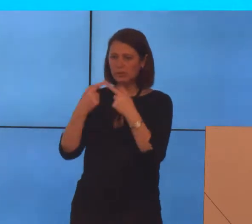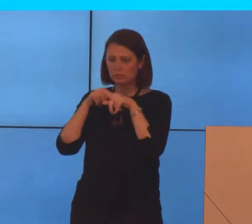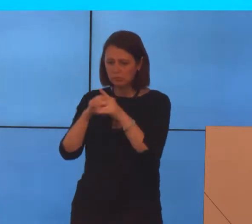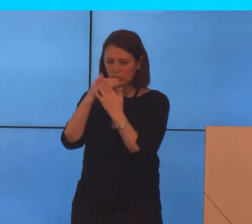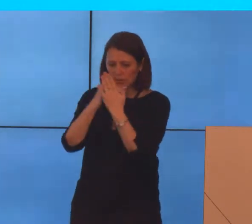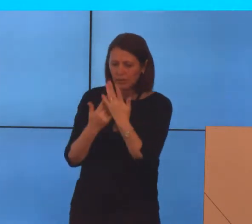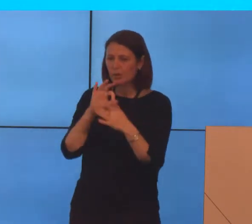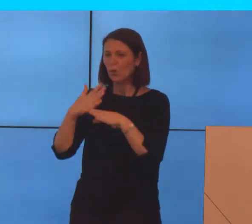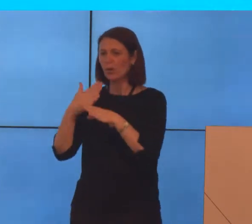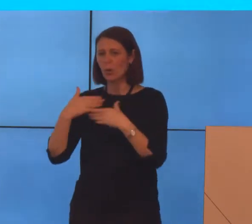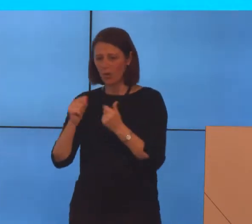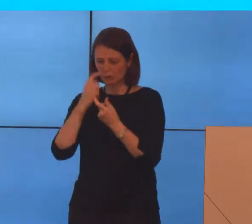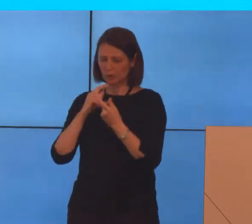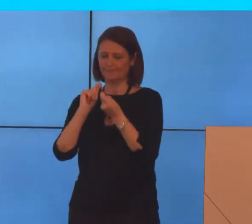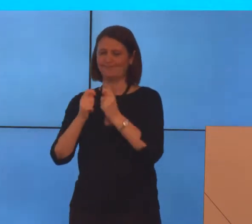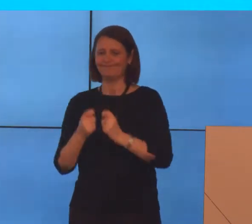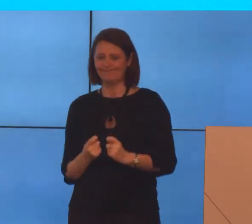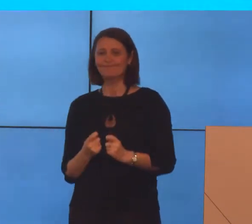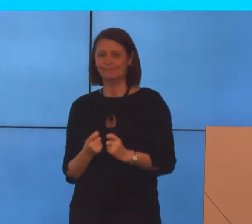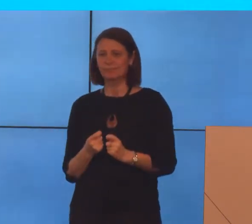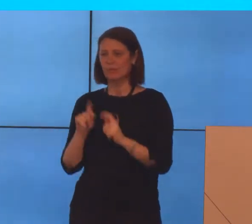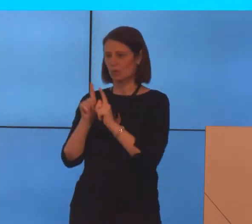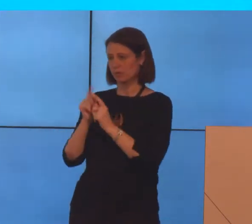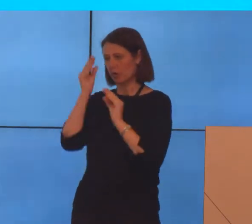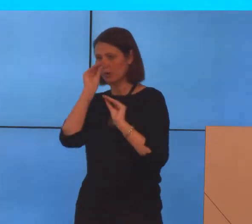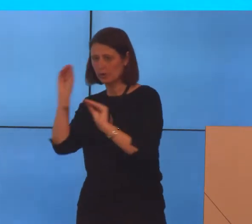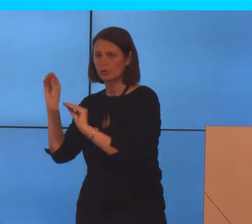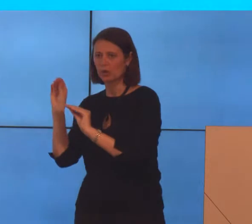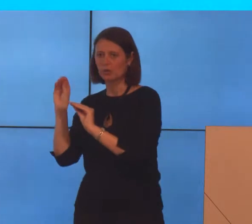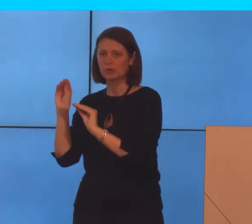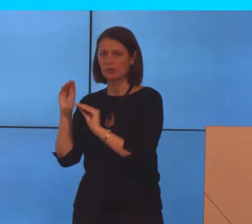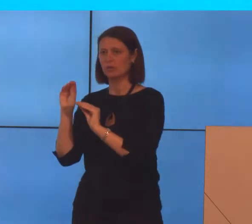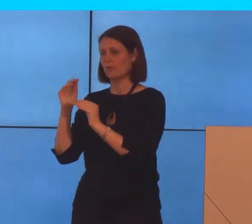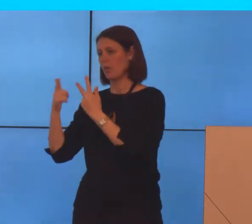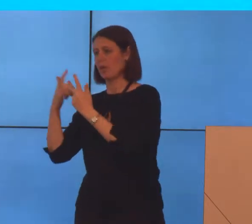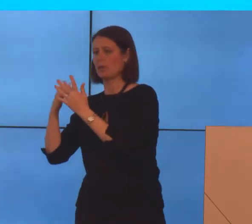working well. And we direct our education efforts at other workers.